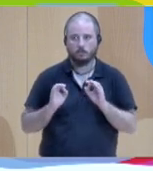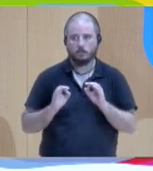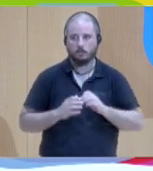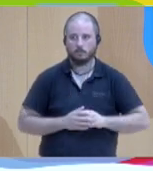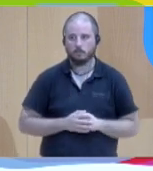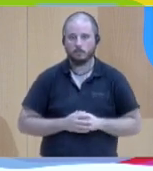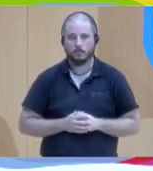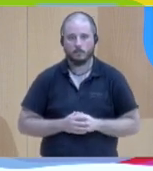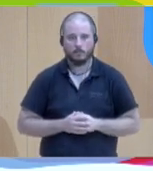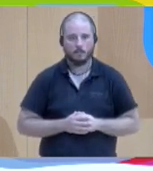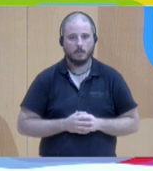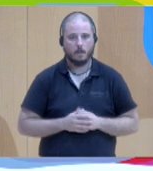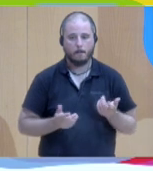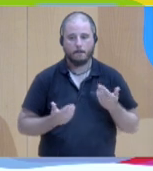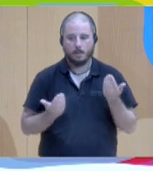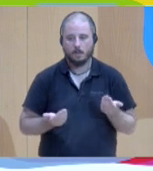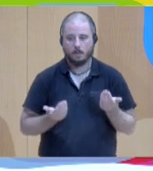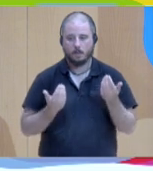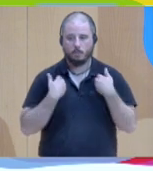responsibilities who should